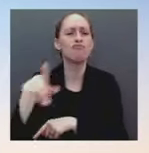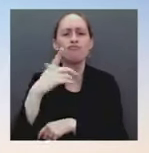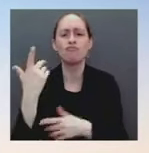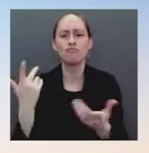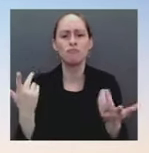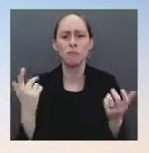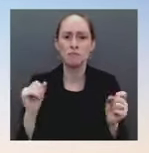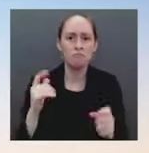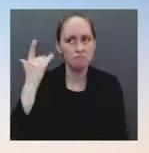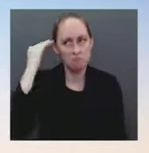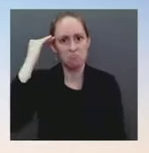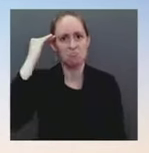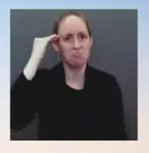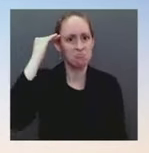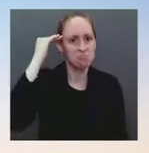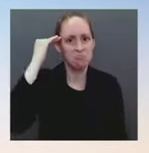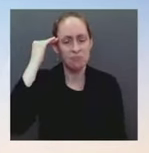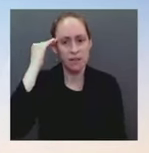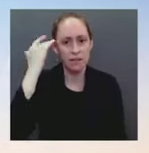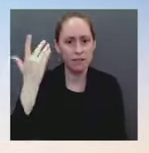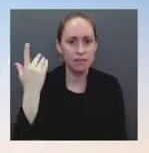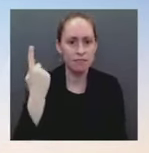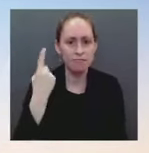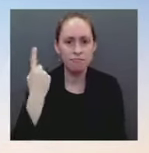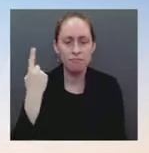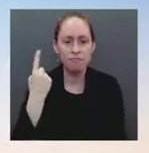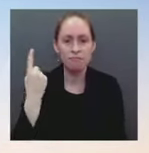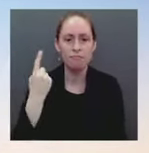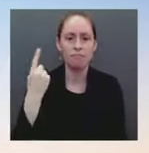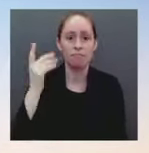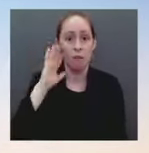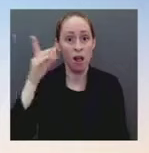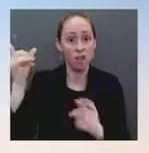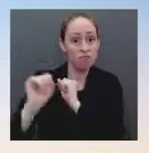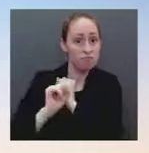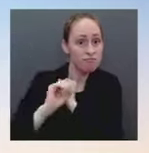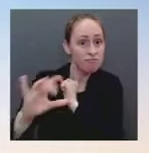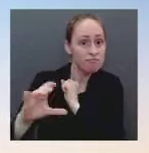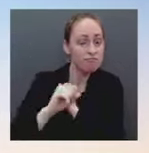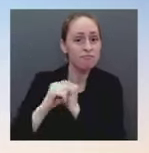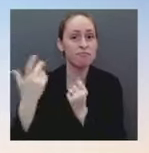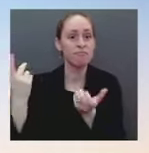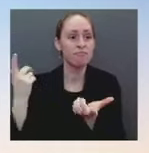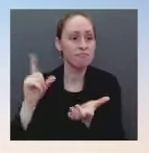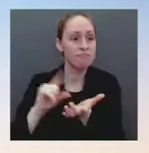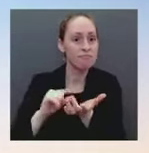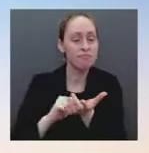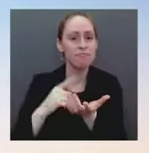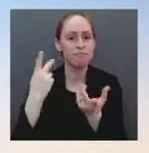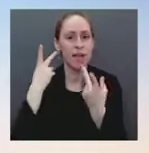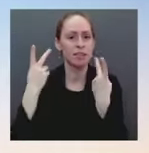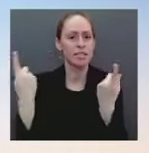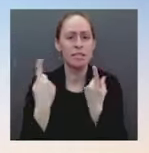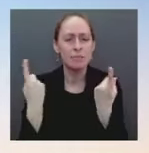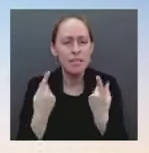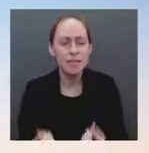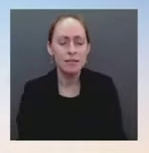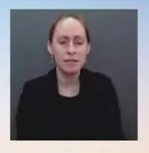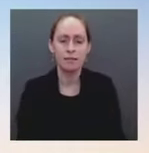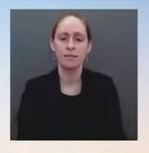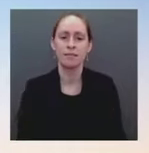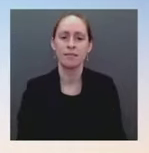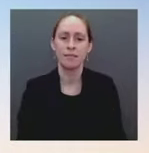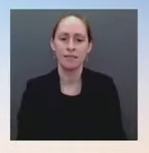initiatives? I think there will be some branding around the infrastructure implementation that the American people should be able to see.